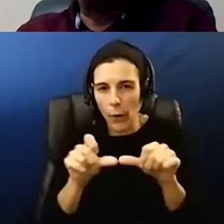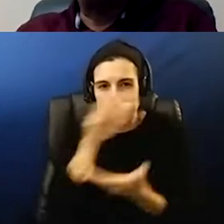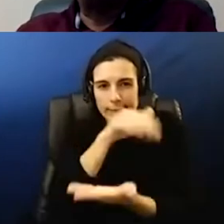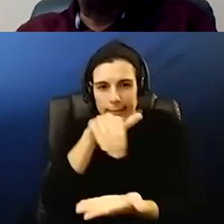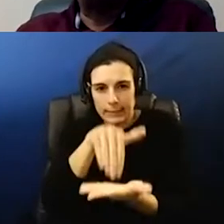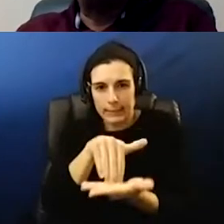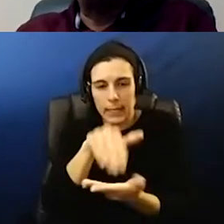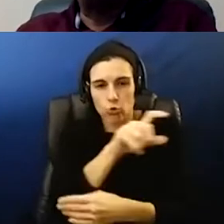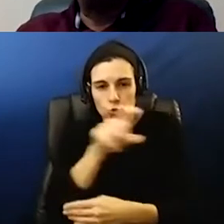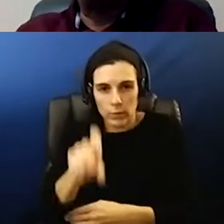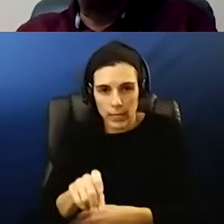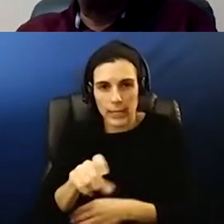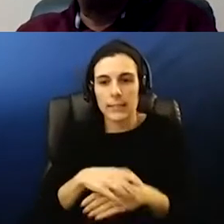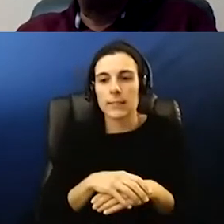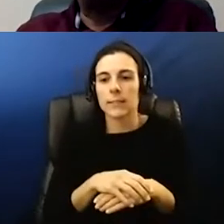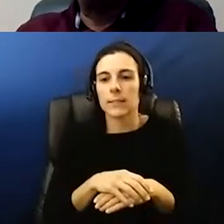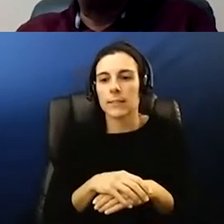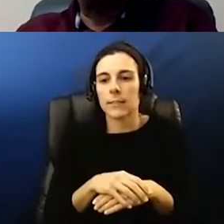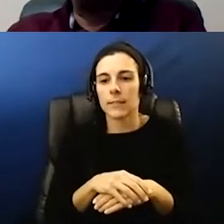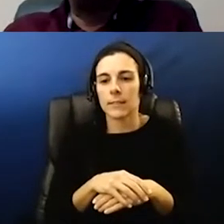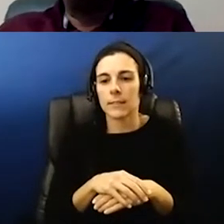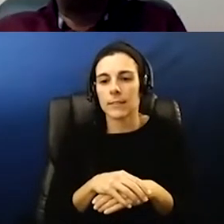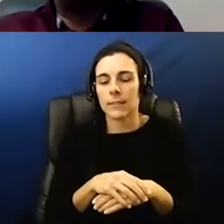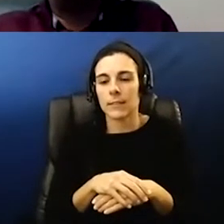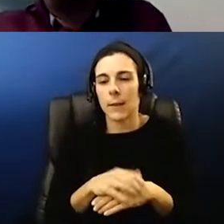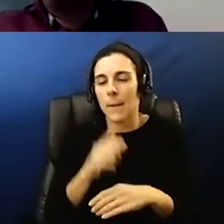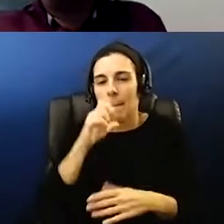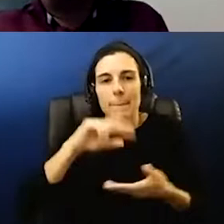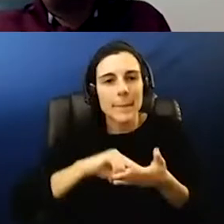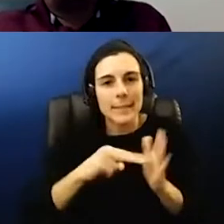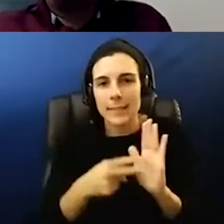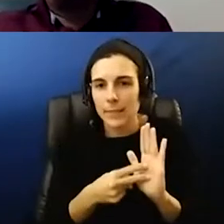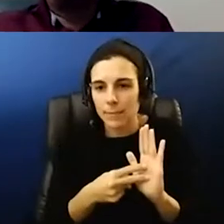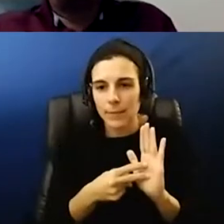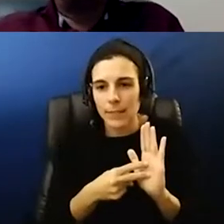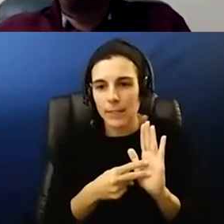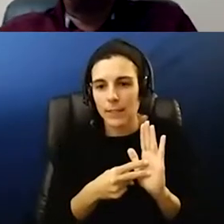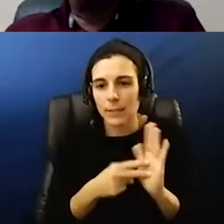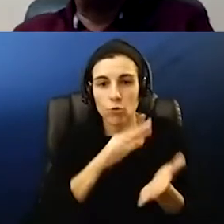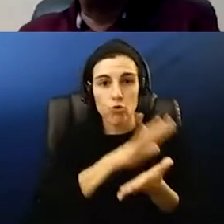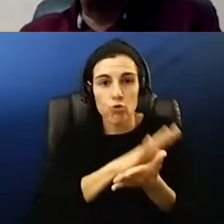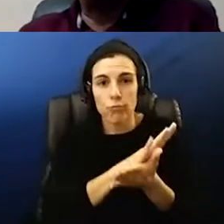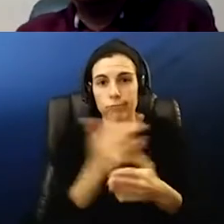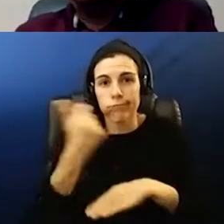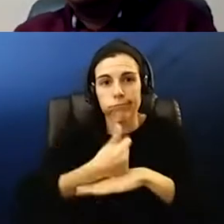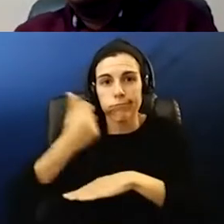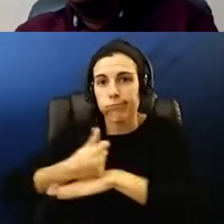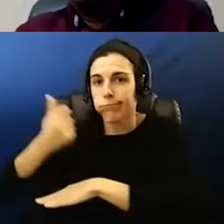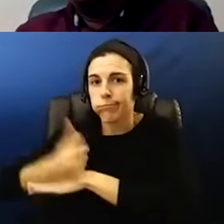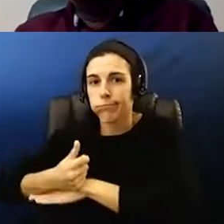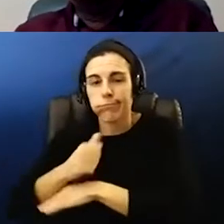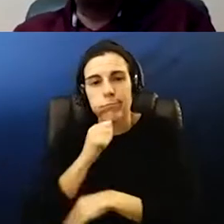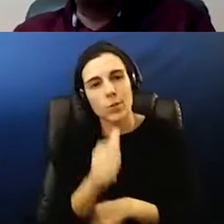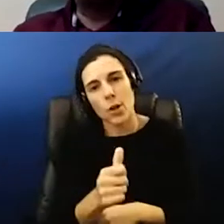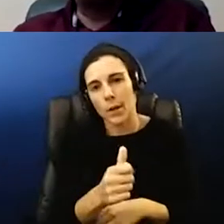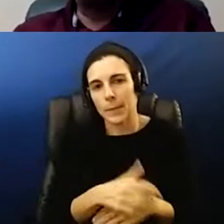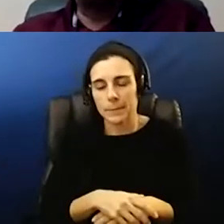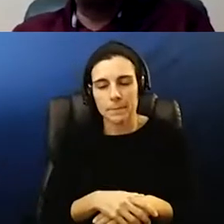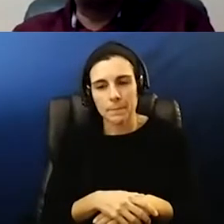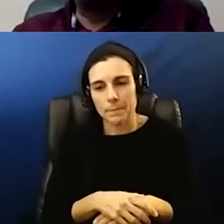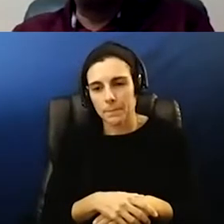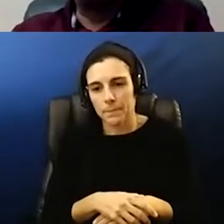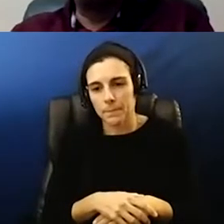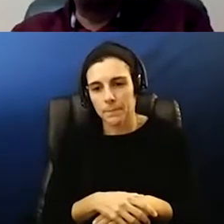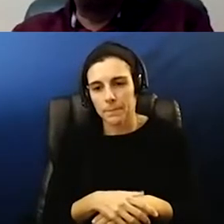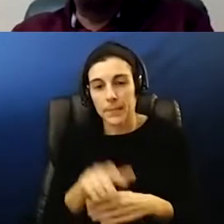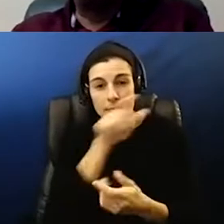tea does not give us a pass to say we're gonna shut all of our schools down for a period of time uh specific